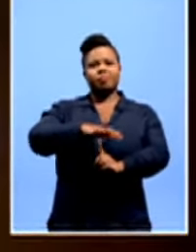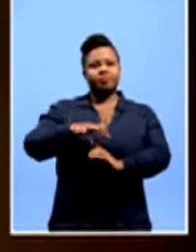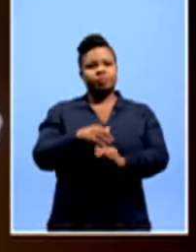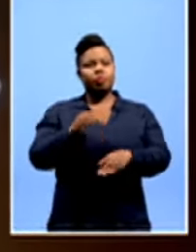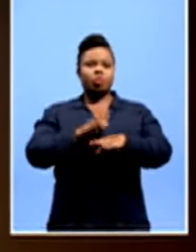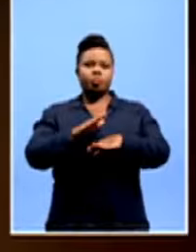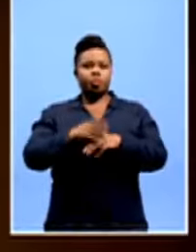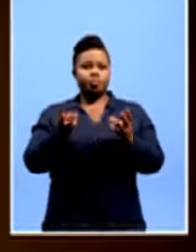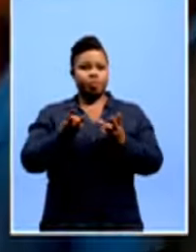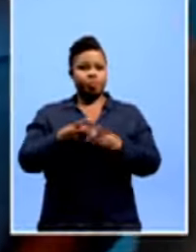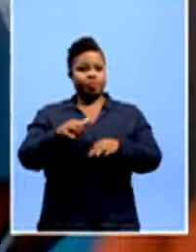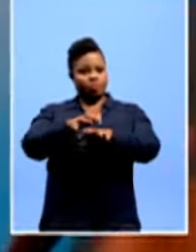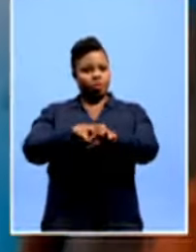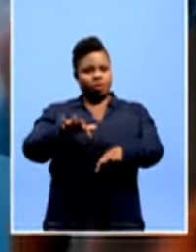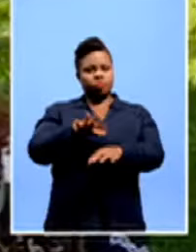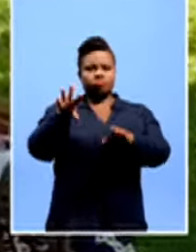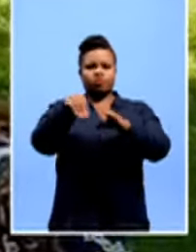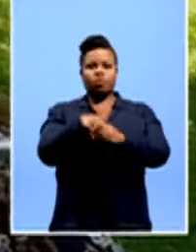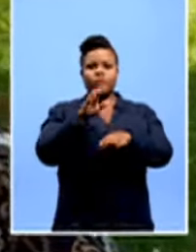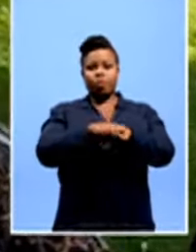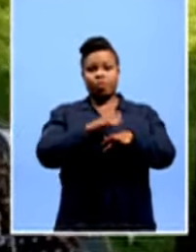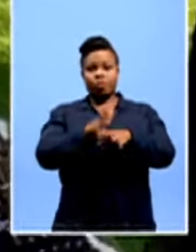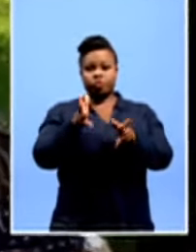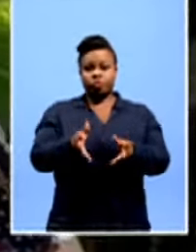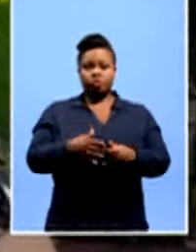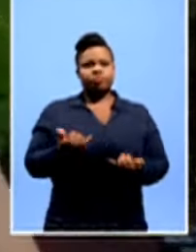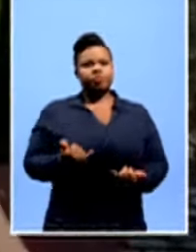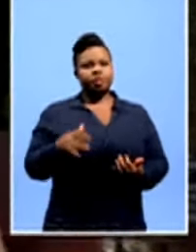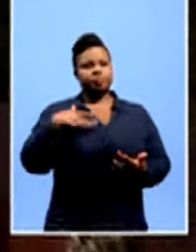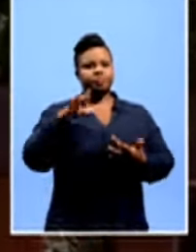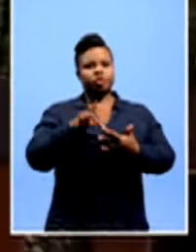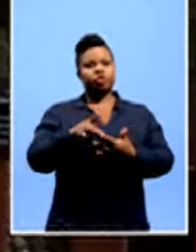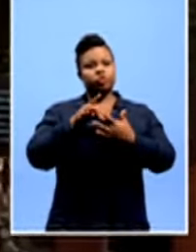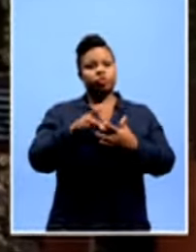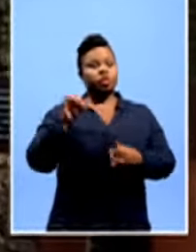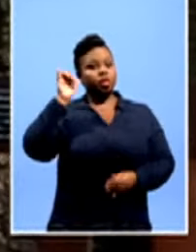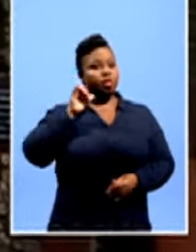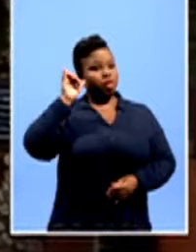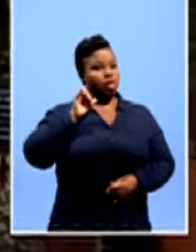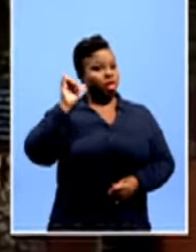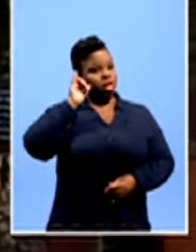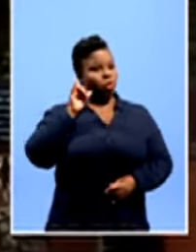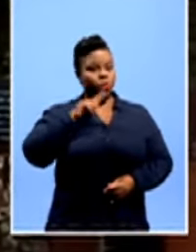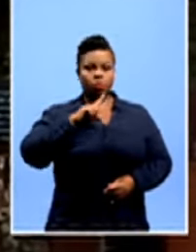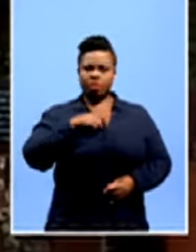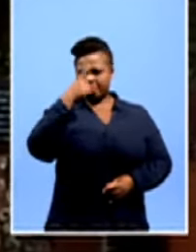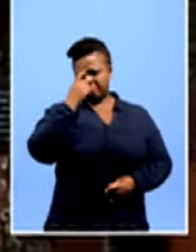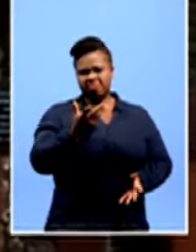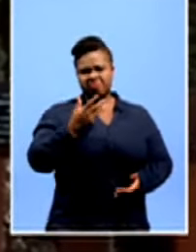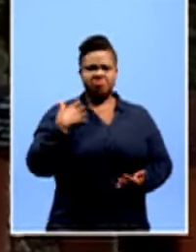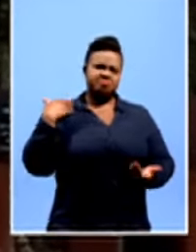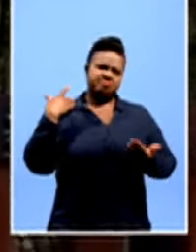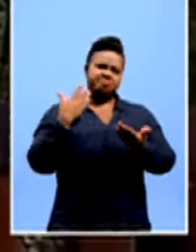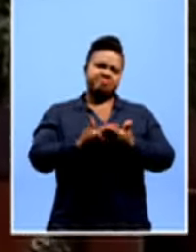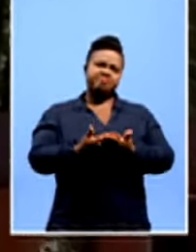people from rural communities are getting involved. Today, I am choosing the yellow paddle. I believe we have come a